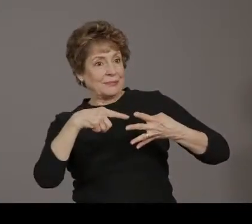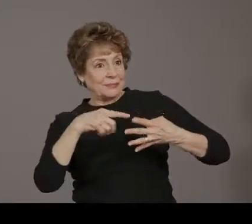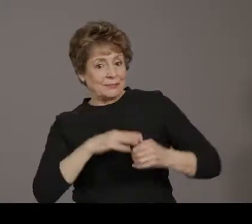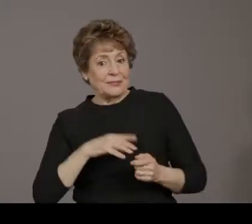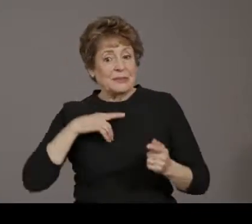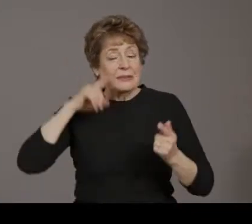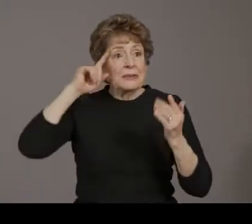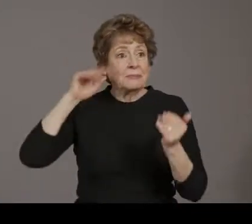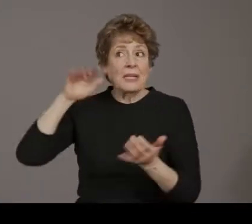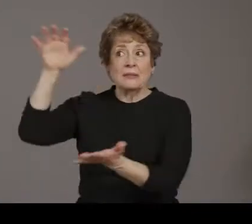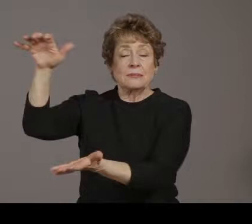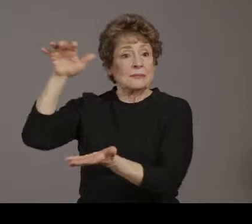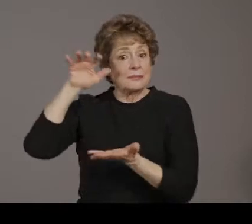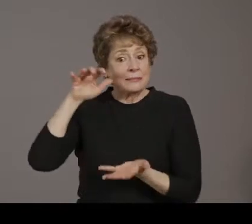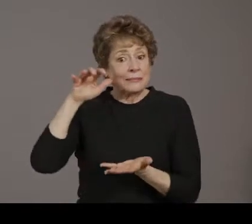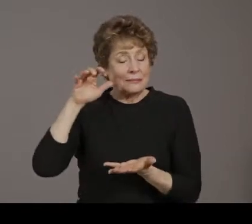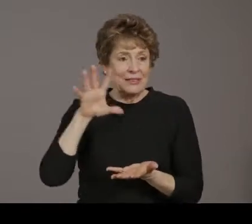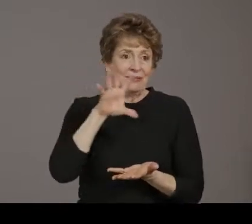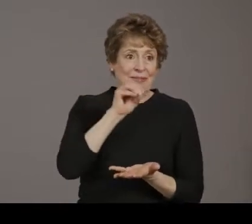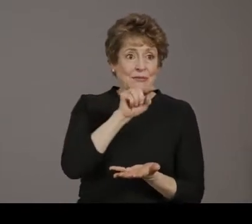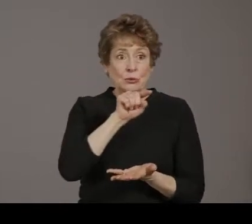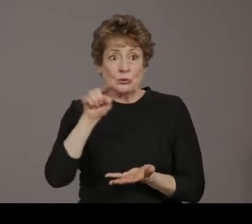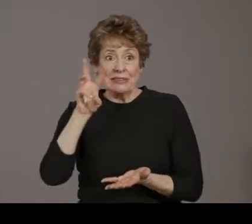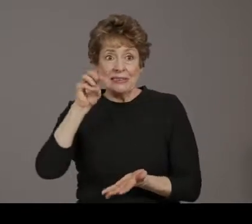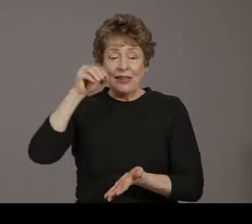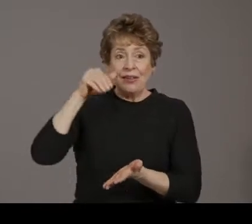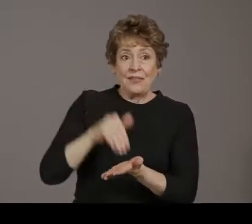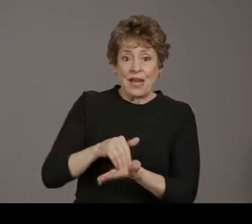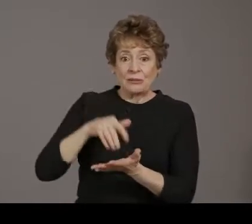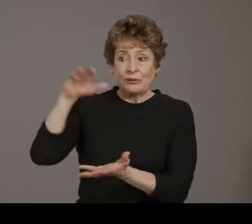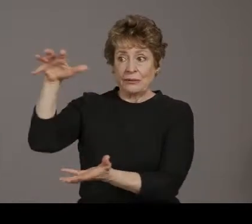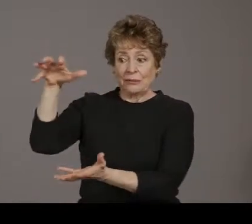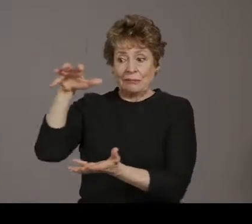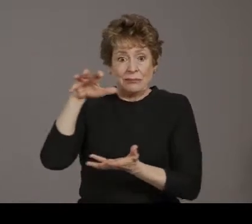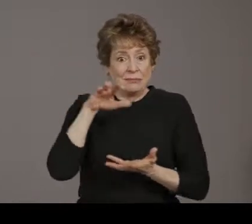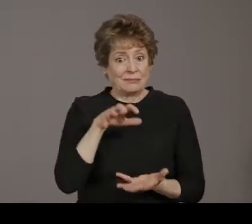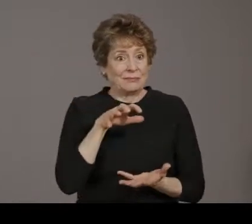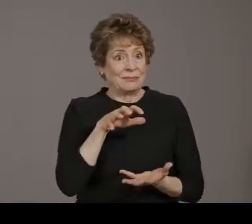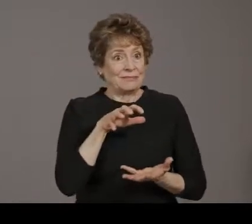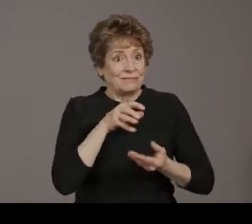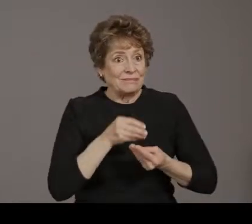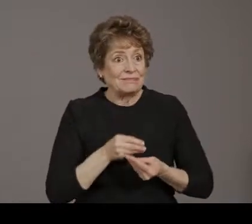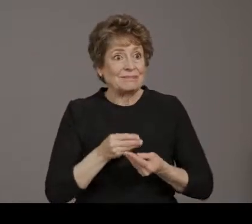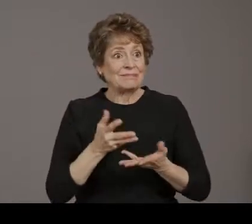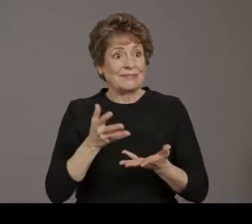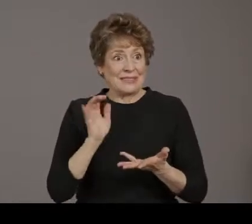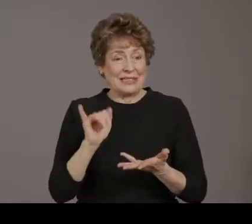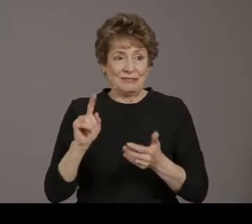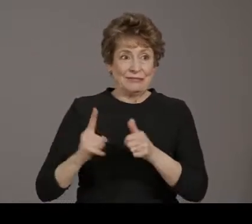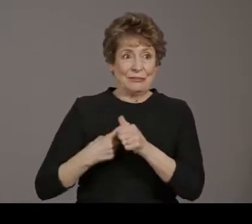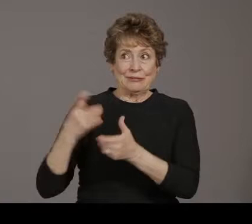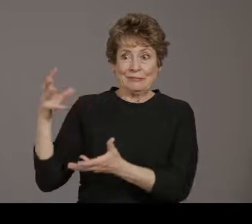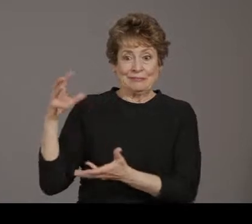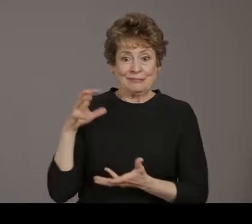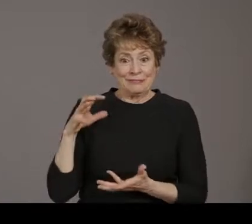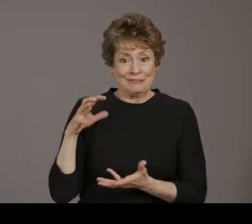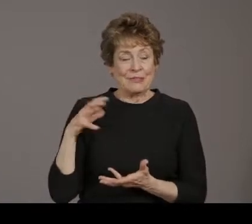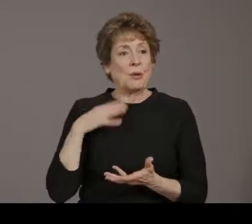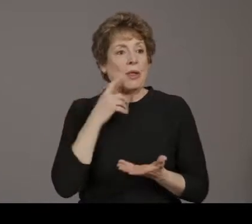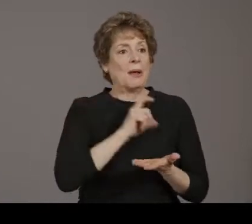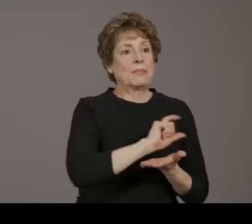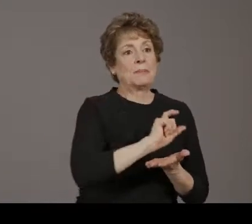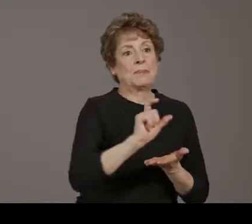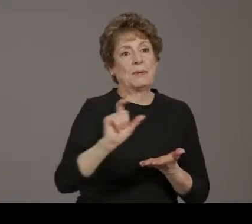60,000 doses in that initial allocation, and it will be allocated to counties similarly to how we